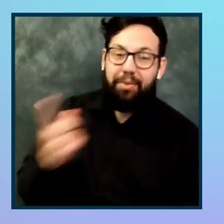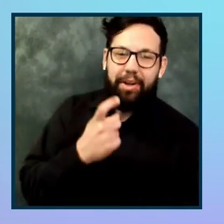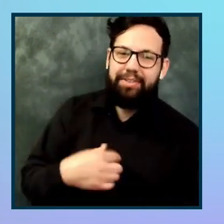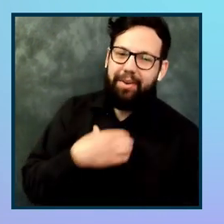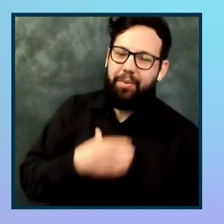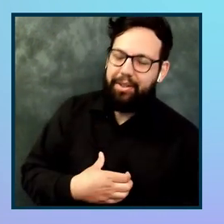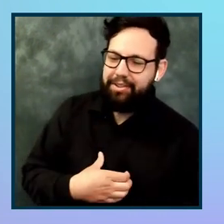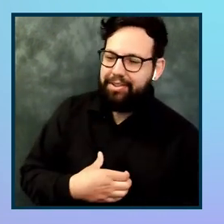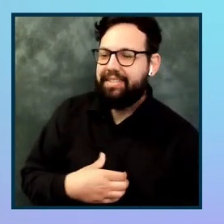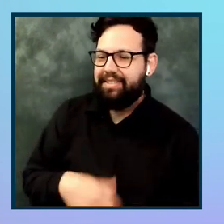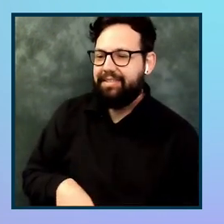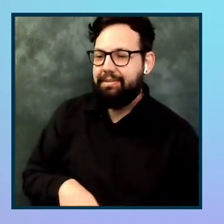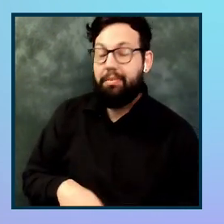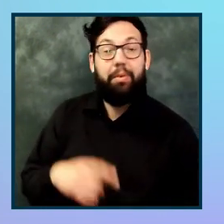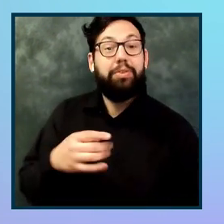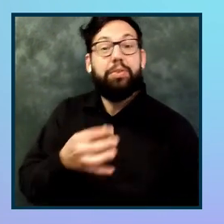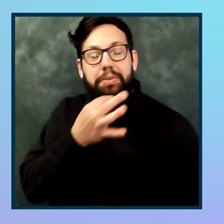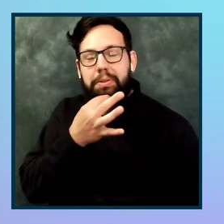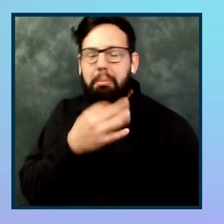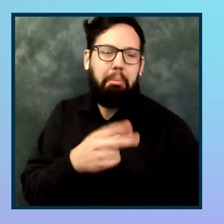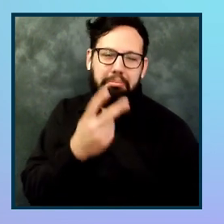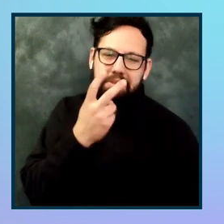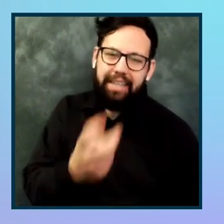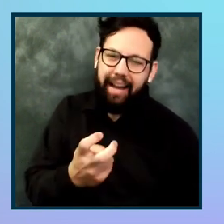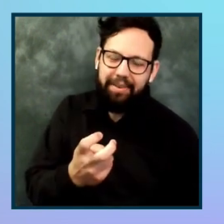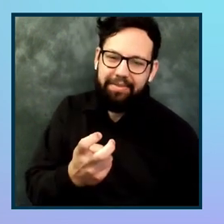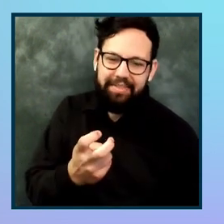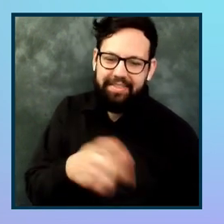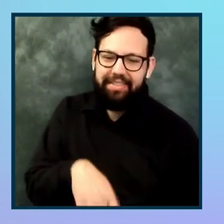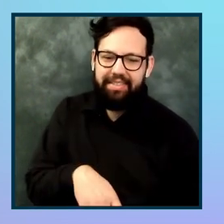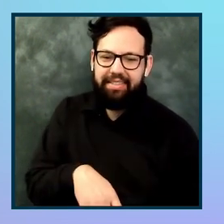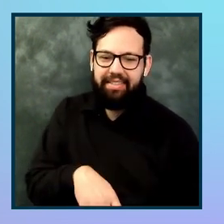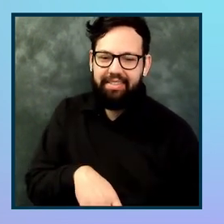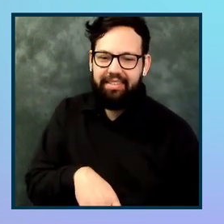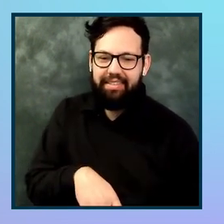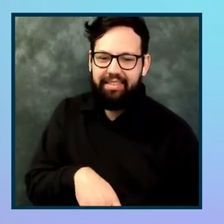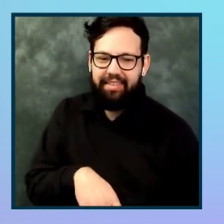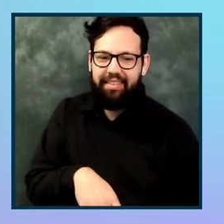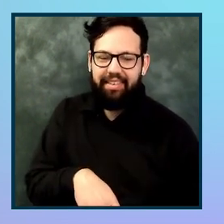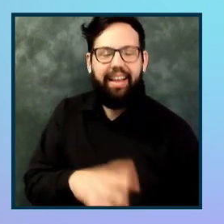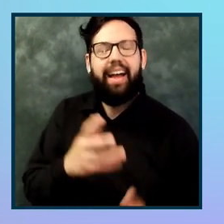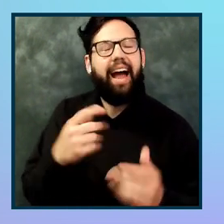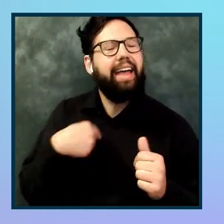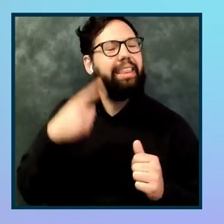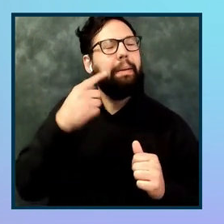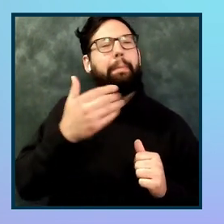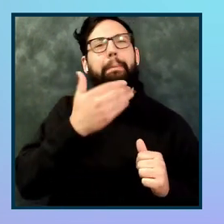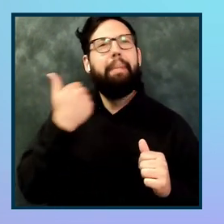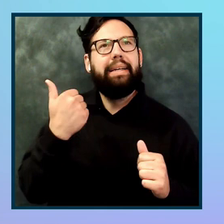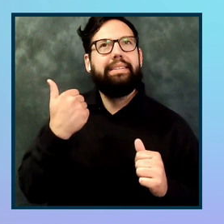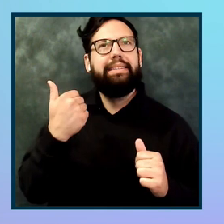to happen soon. Again, I said, let's get out of the idea of artificial intelligence for now because we are not ready yet.